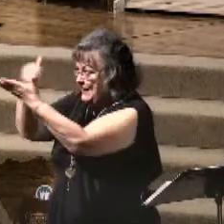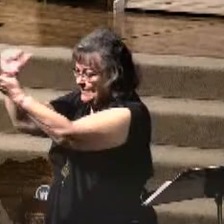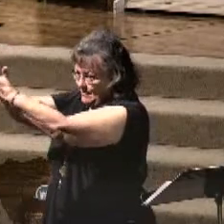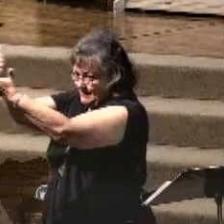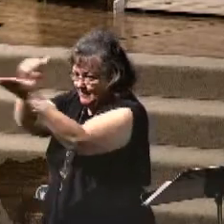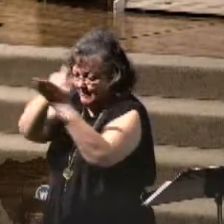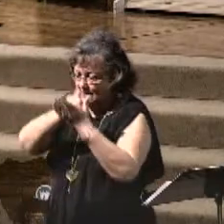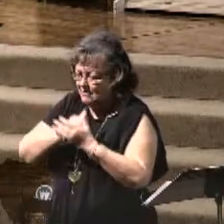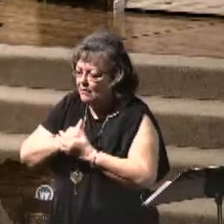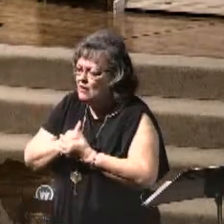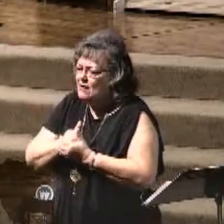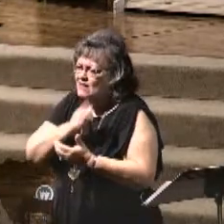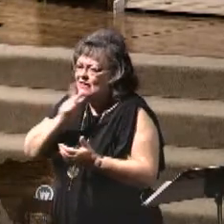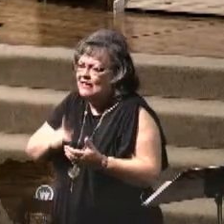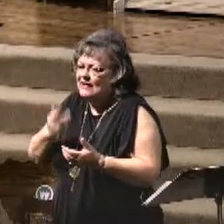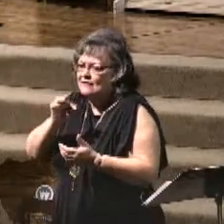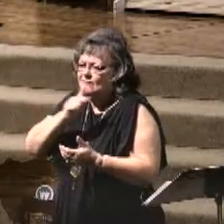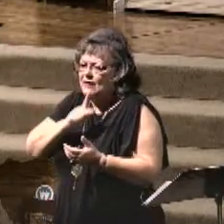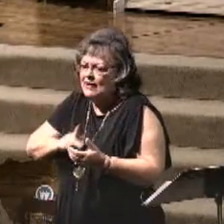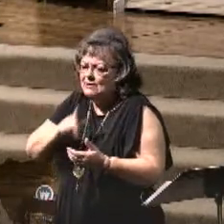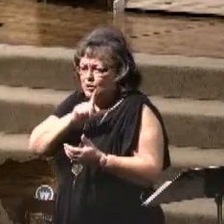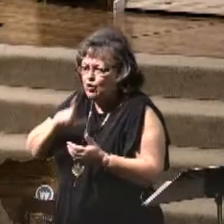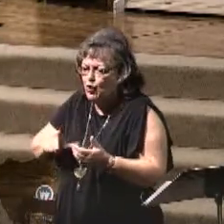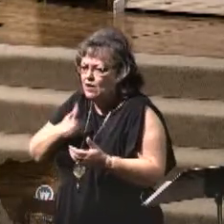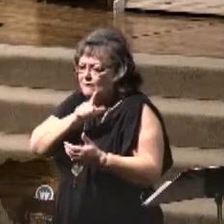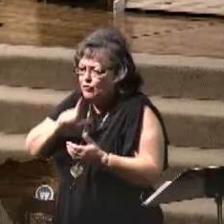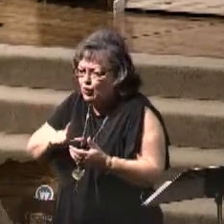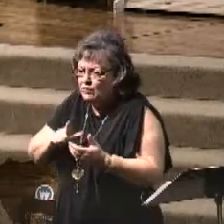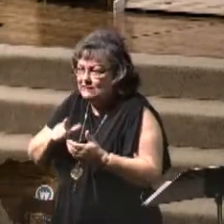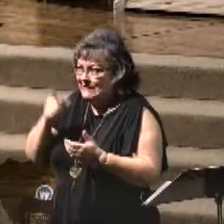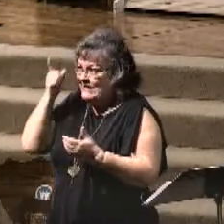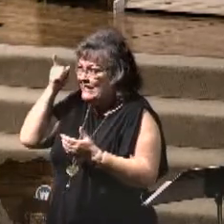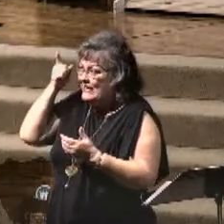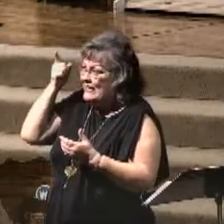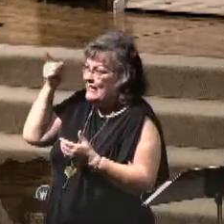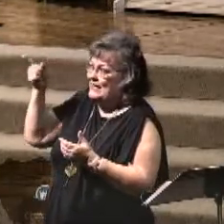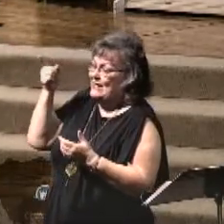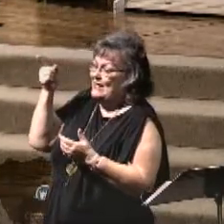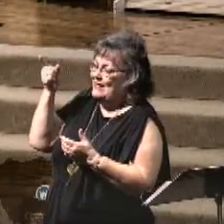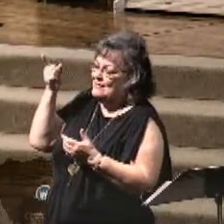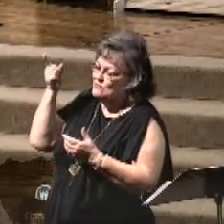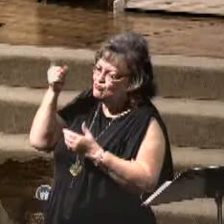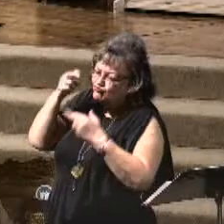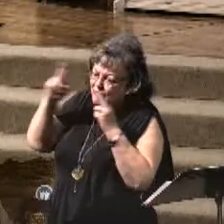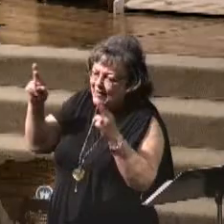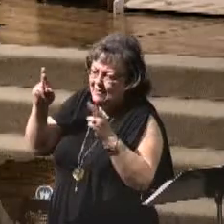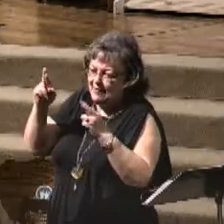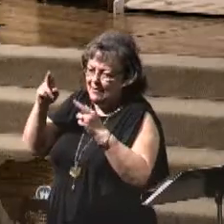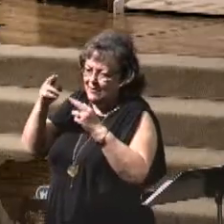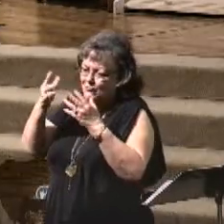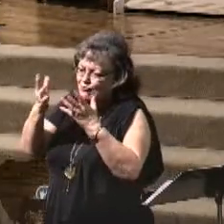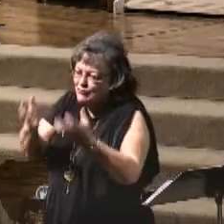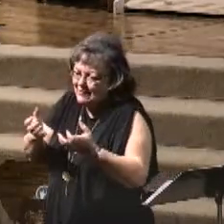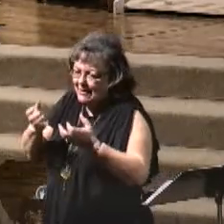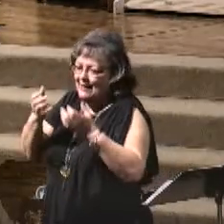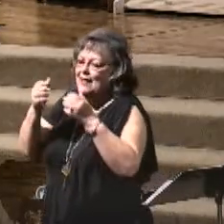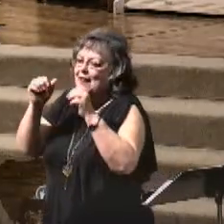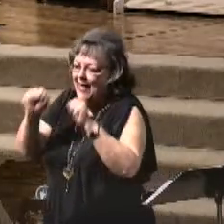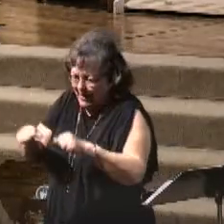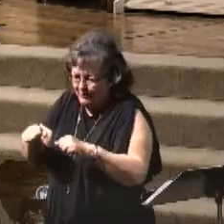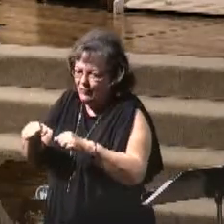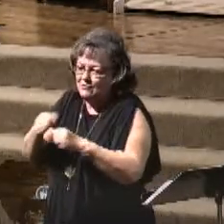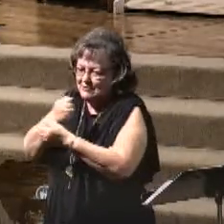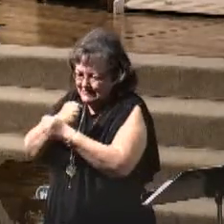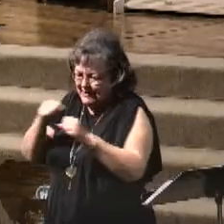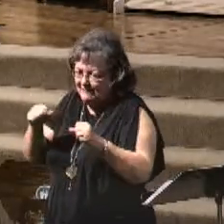kings, the Lord of lords. He is ready, He is willing, and He is able to save you. We have